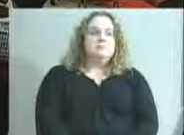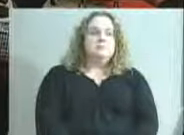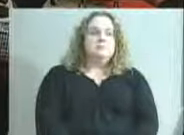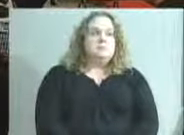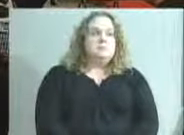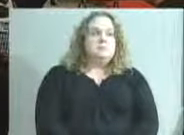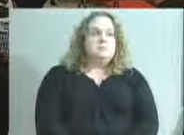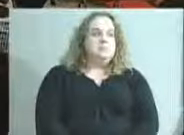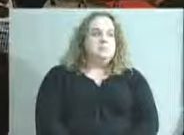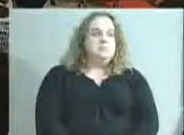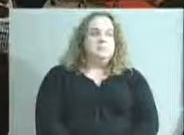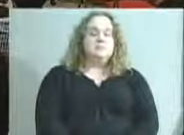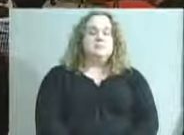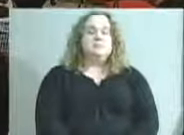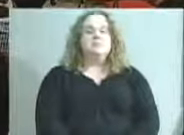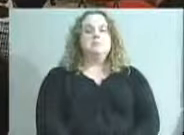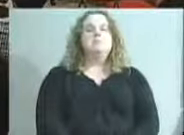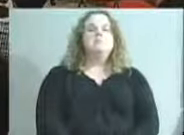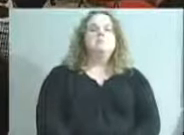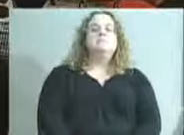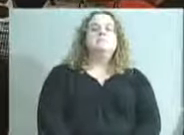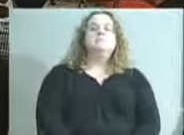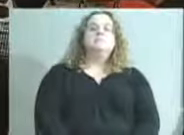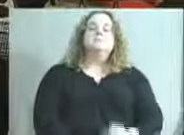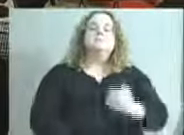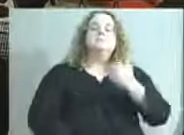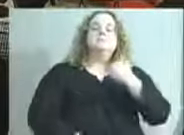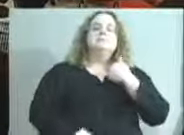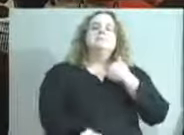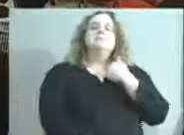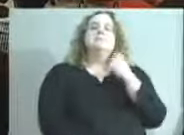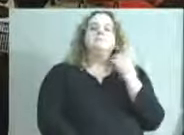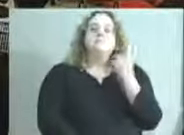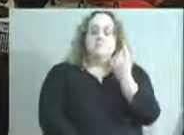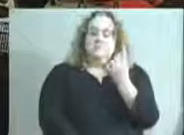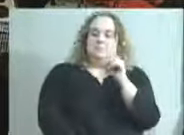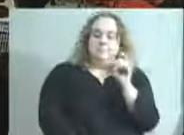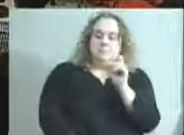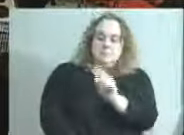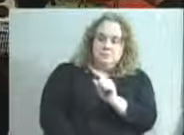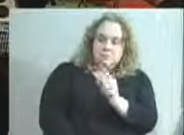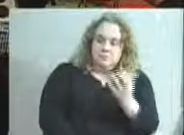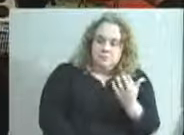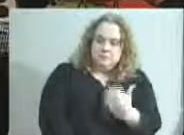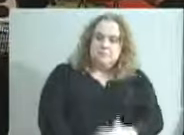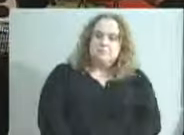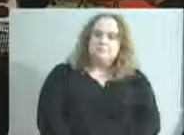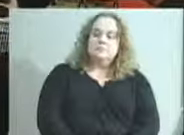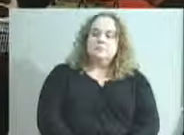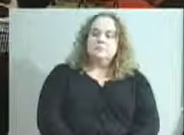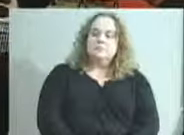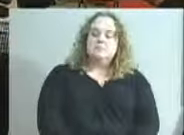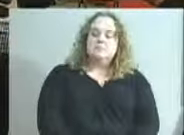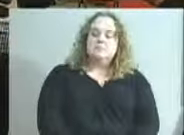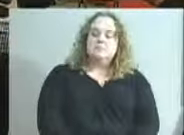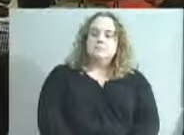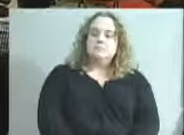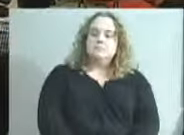I have one. I just want to ask,